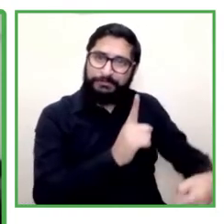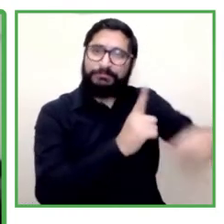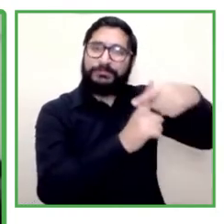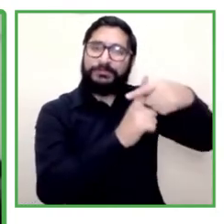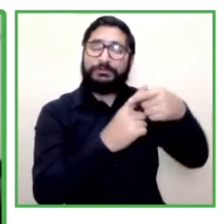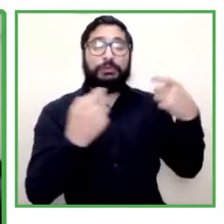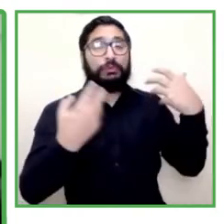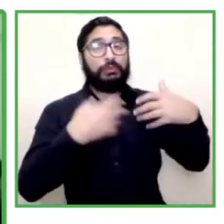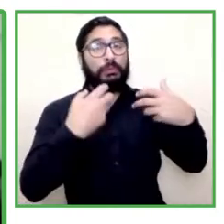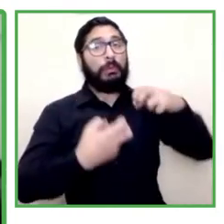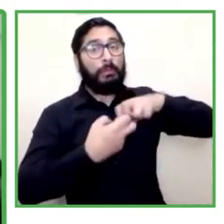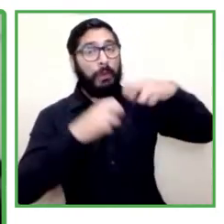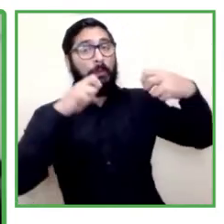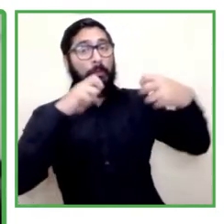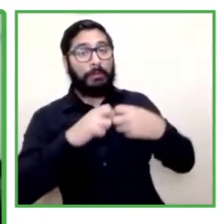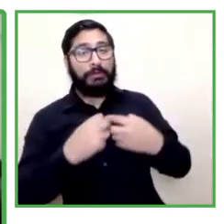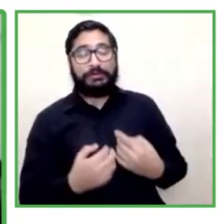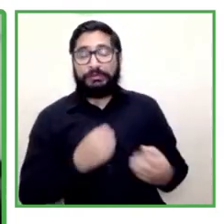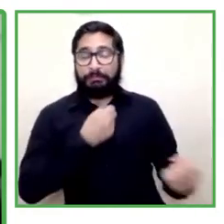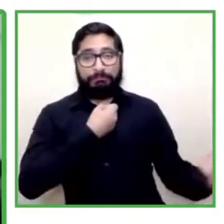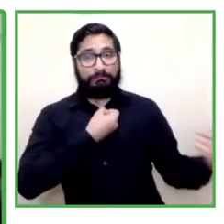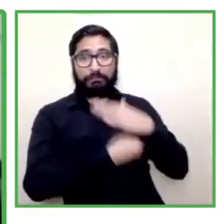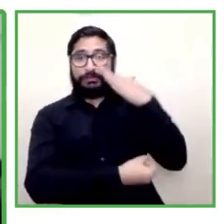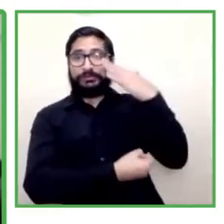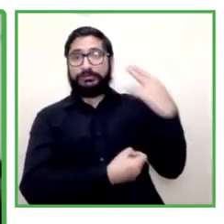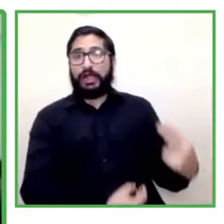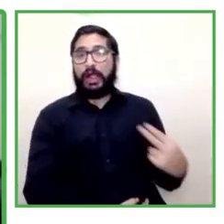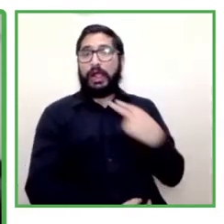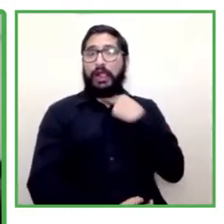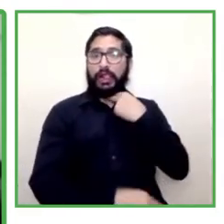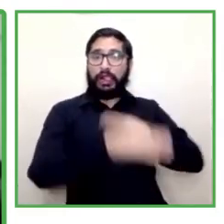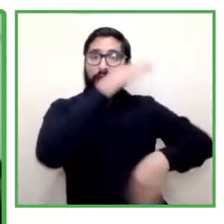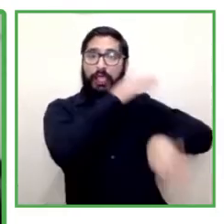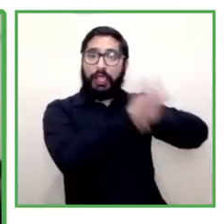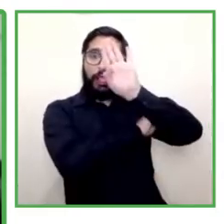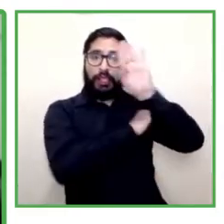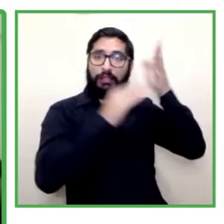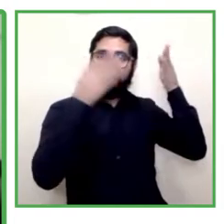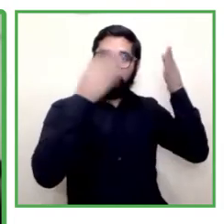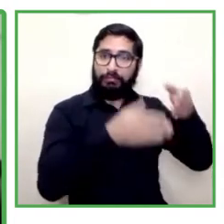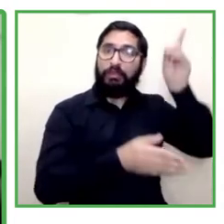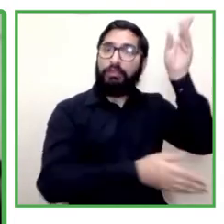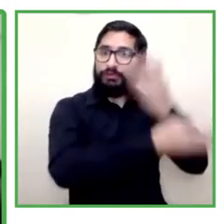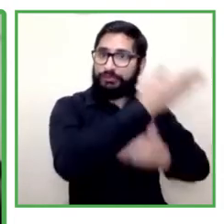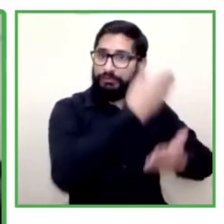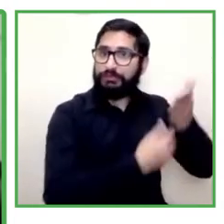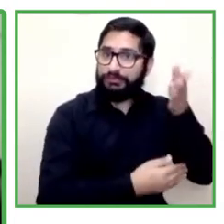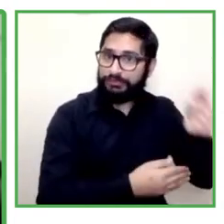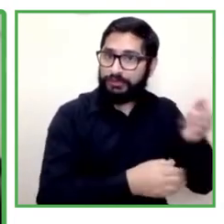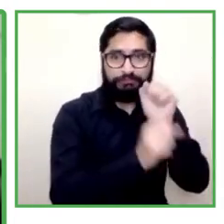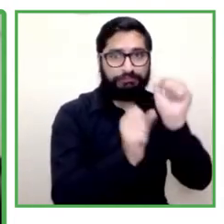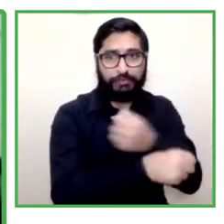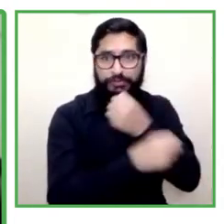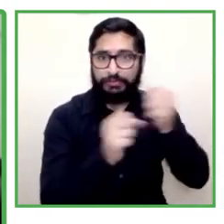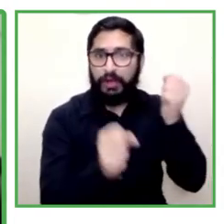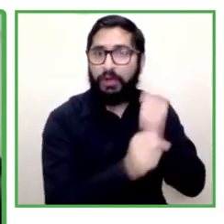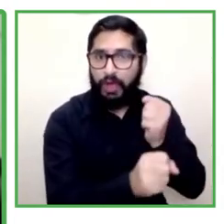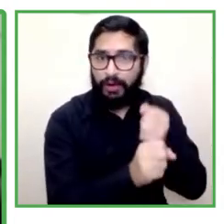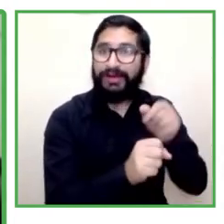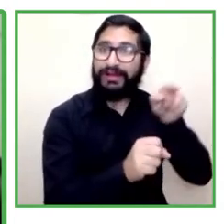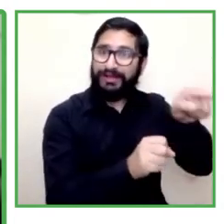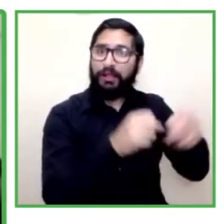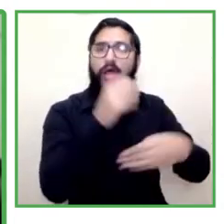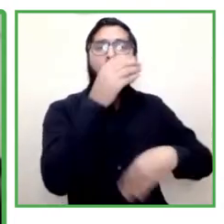social coverage, social protection coverage are those who are falling into poverty